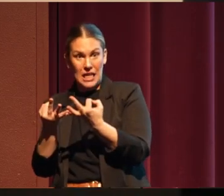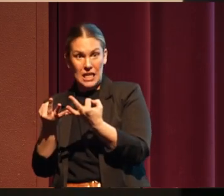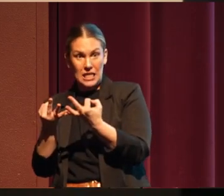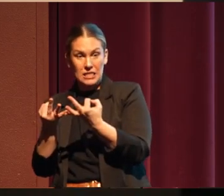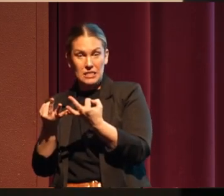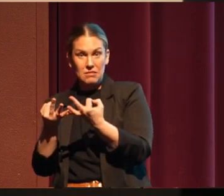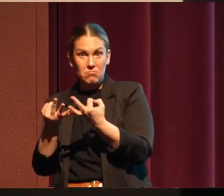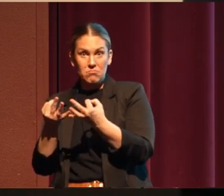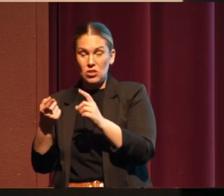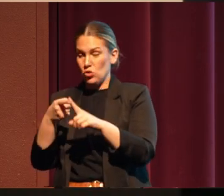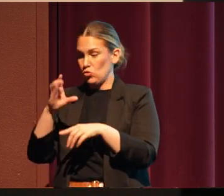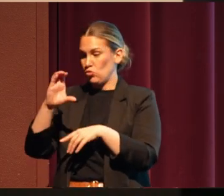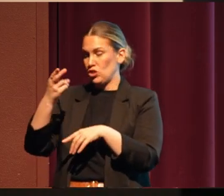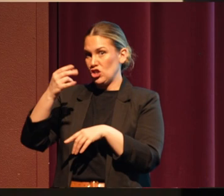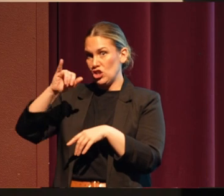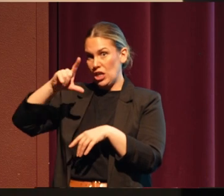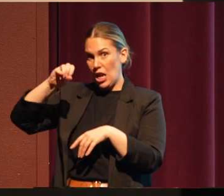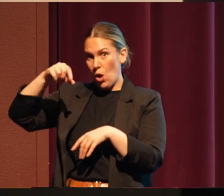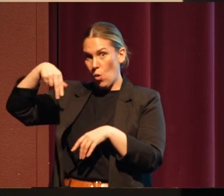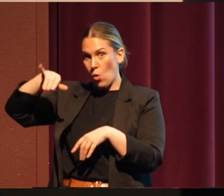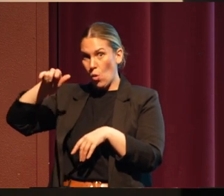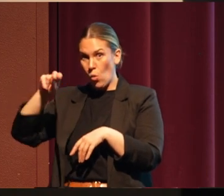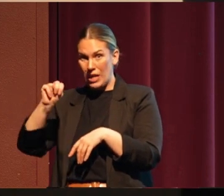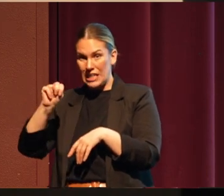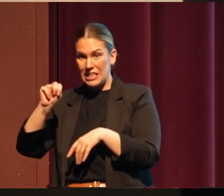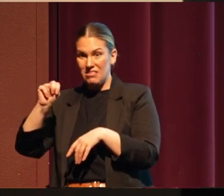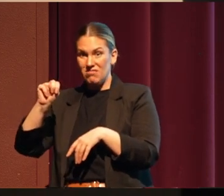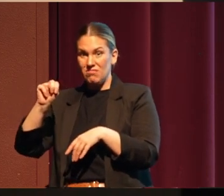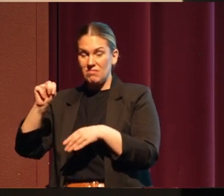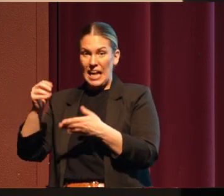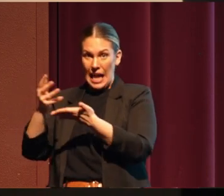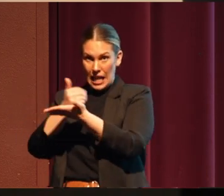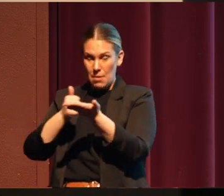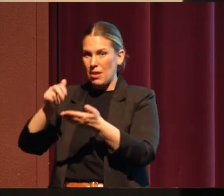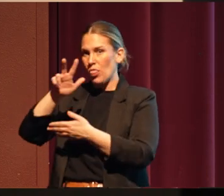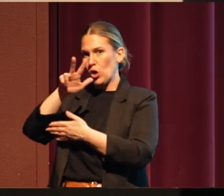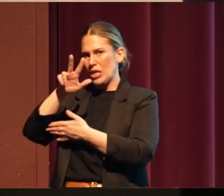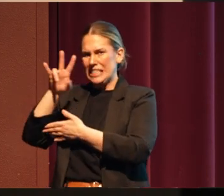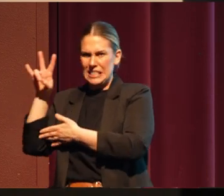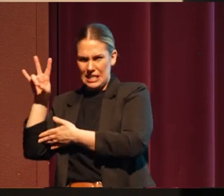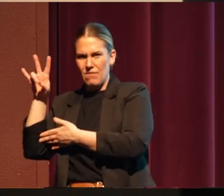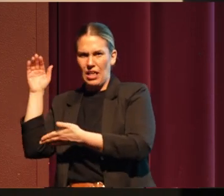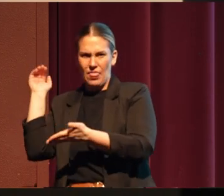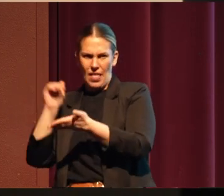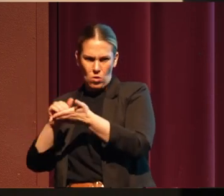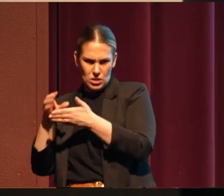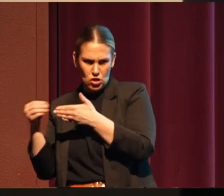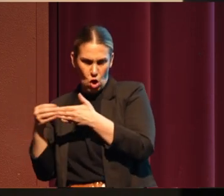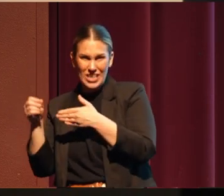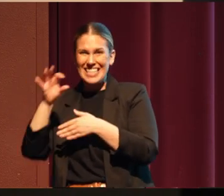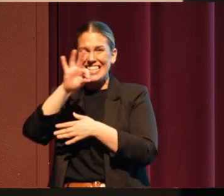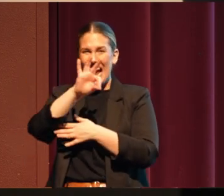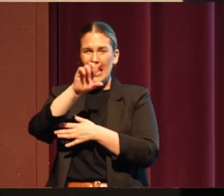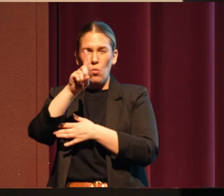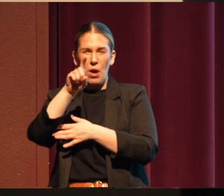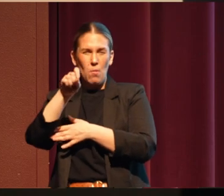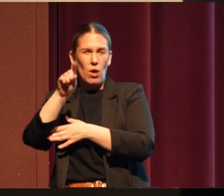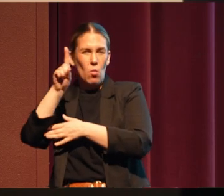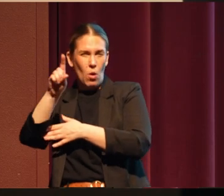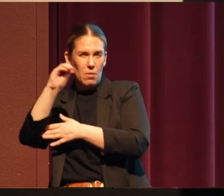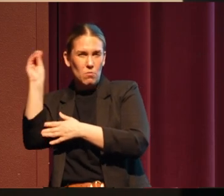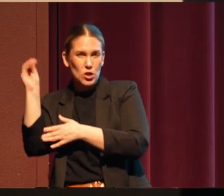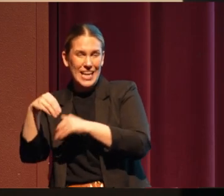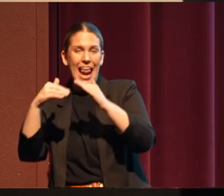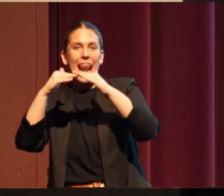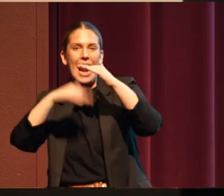family in Chiloquan income is 37,000 dollars. That is 91.1 percent less